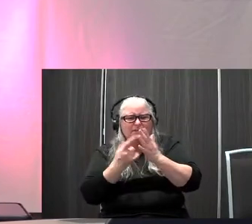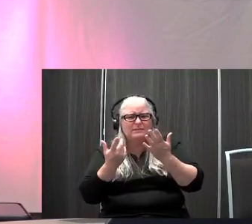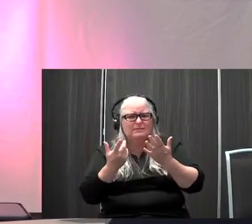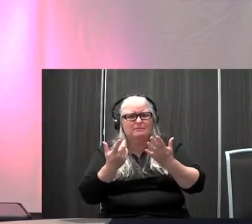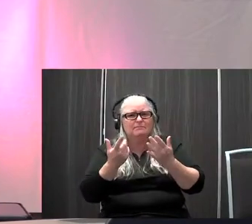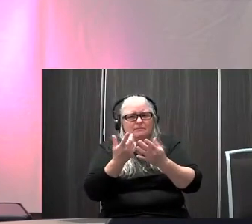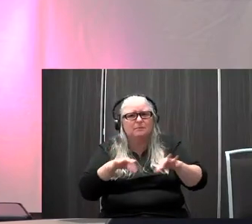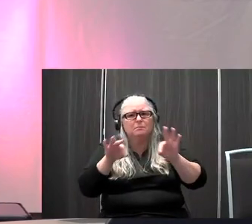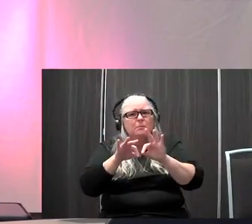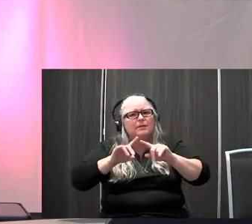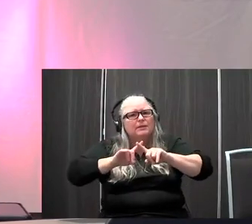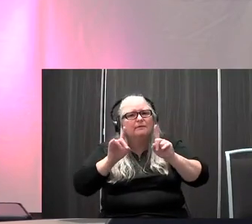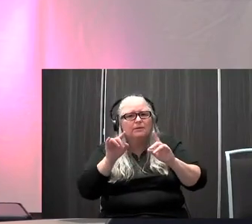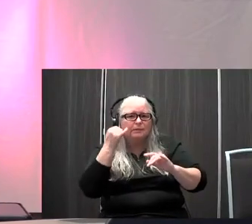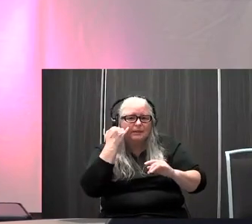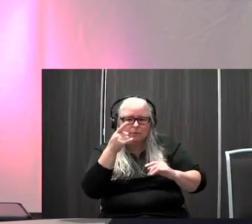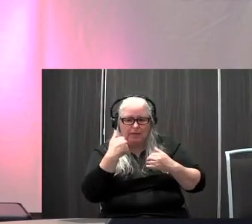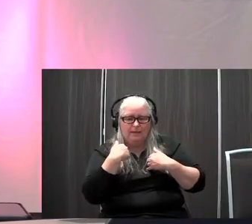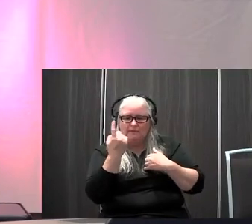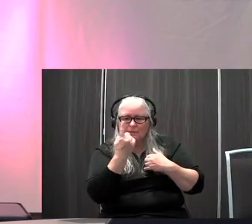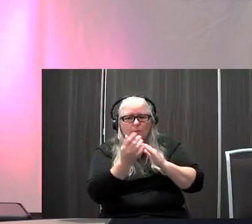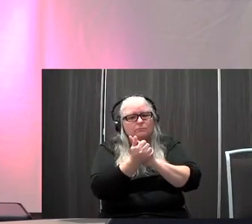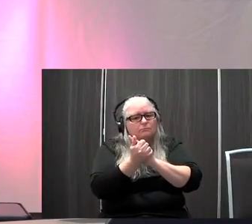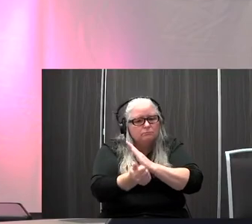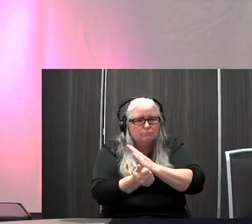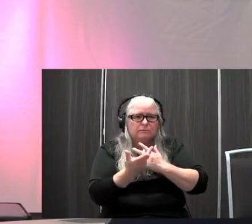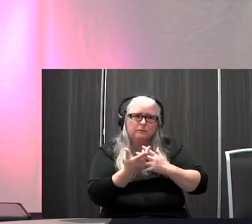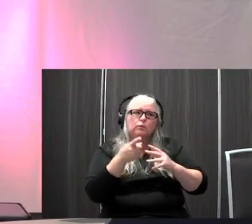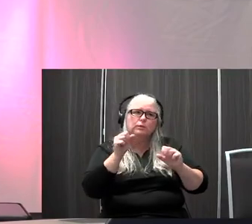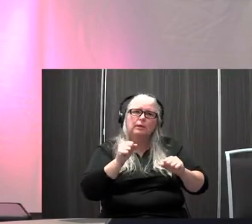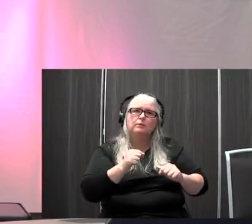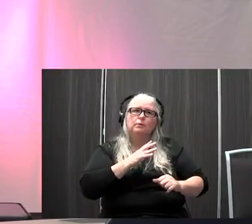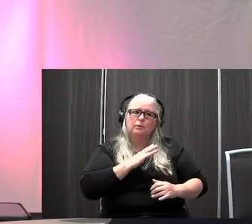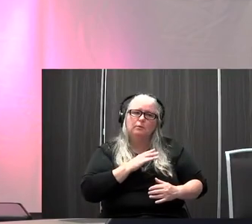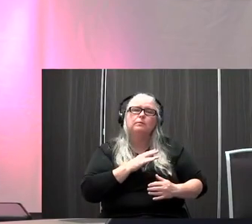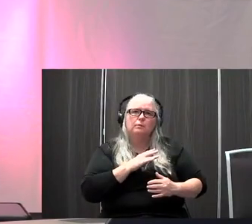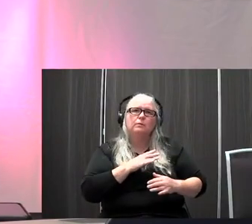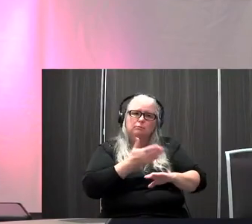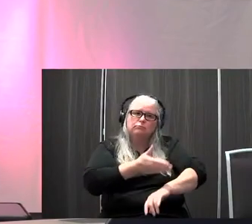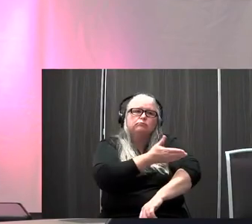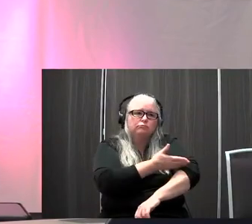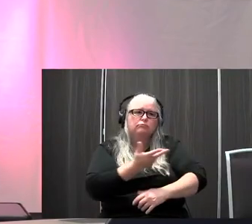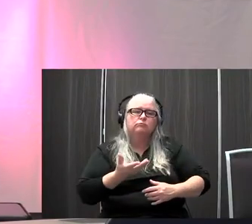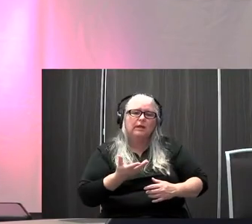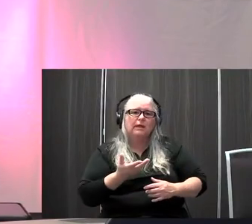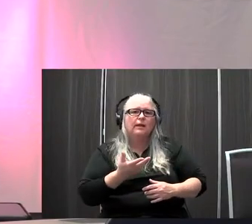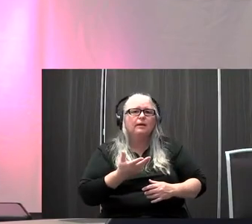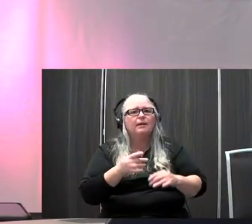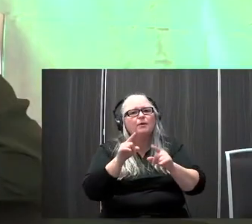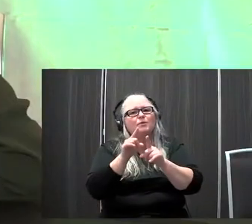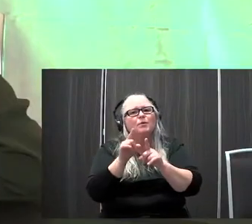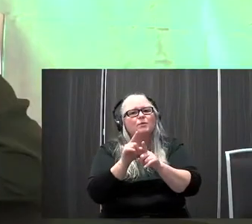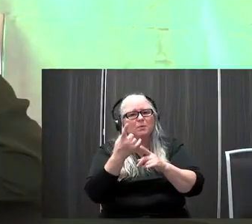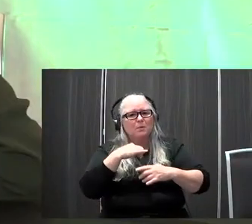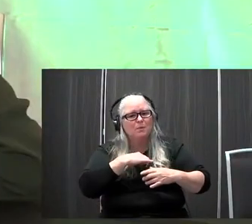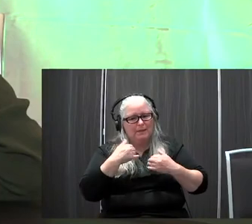get somebody who's really good at what they do, it can be really impactful. I would just say that, you know, also like we had